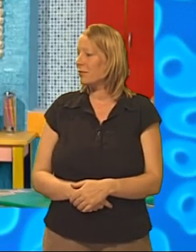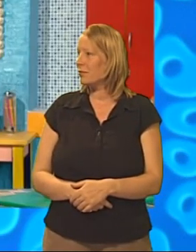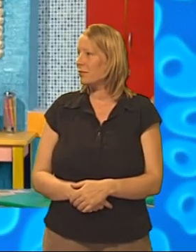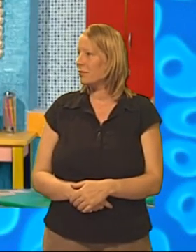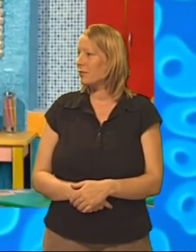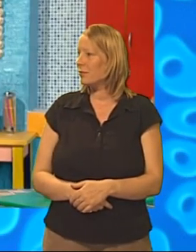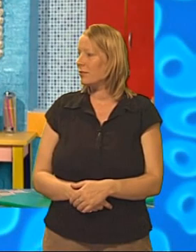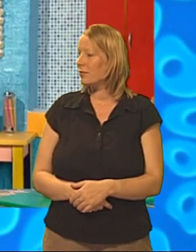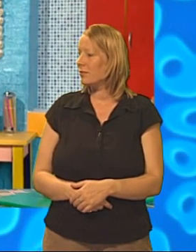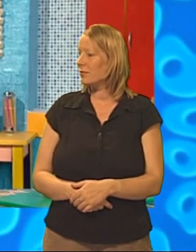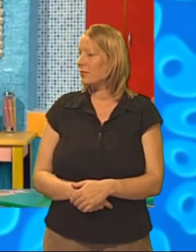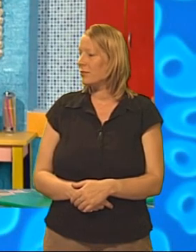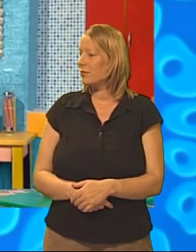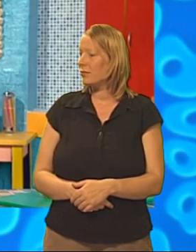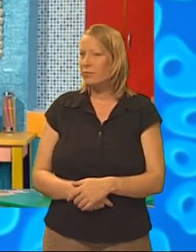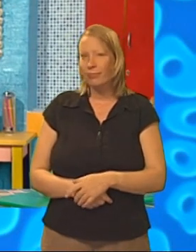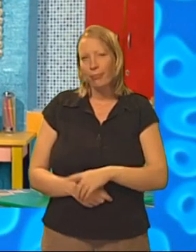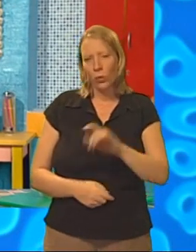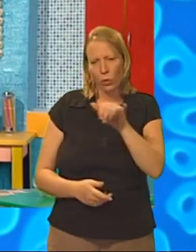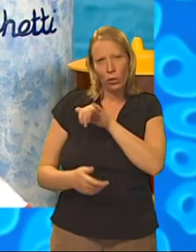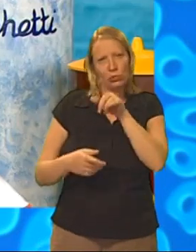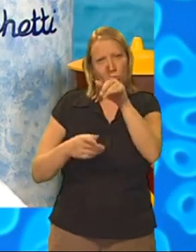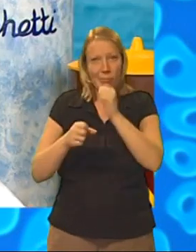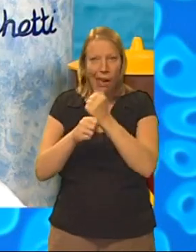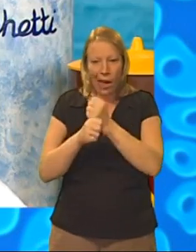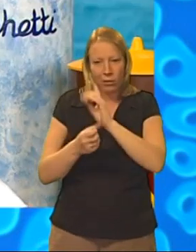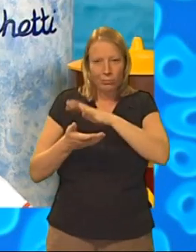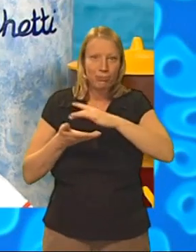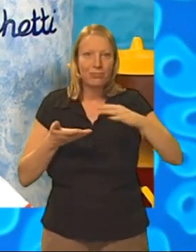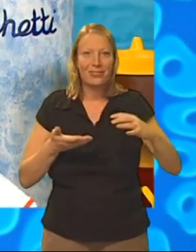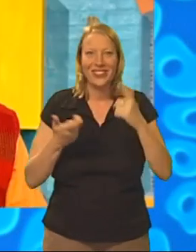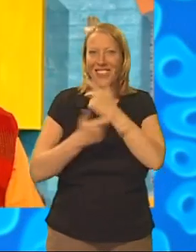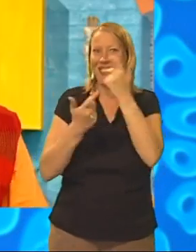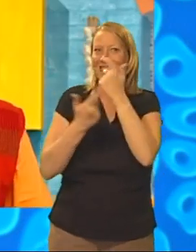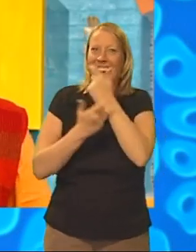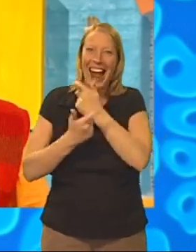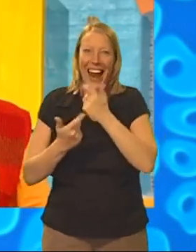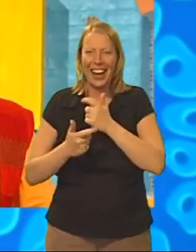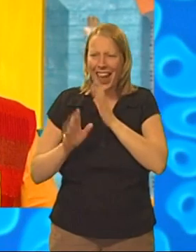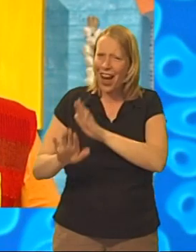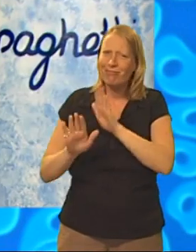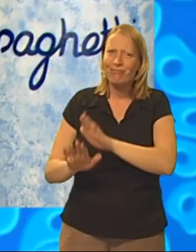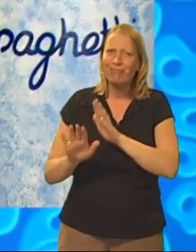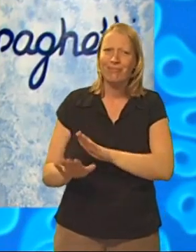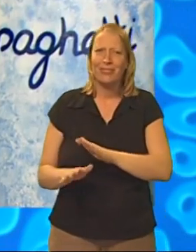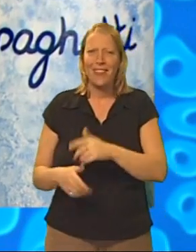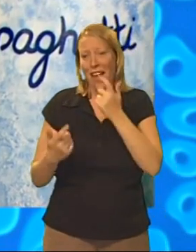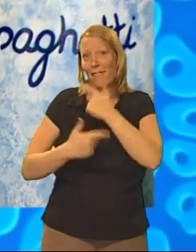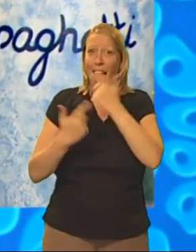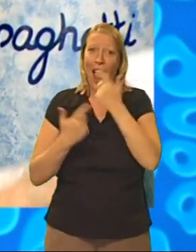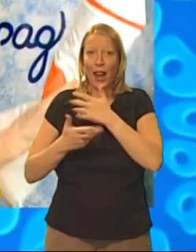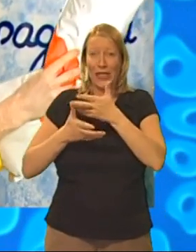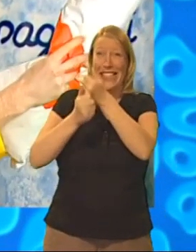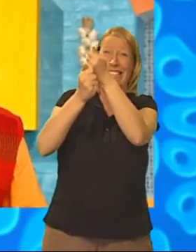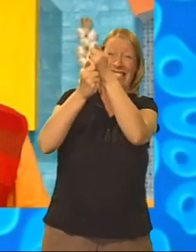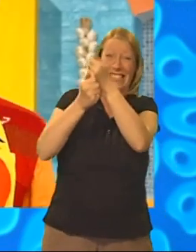There we are. What sort of pattern would you make? Fun, fun, fun! Steady on, Small. Fun, fun, fun,